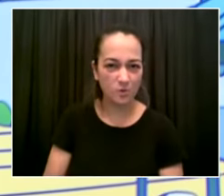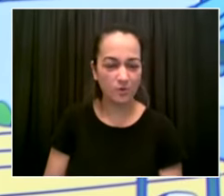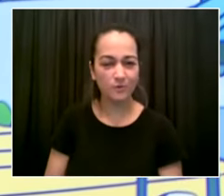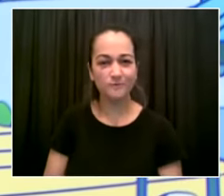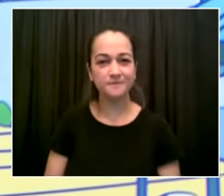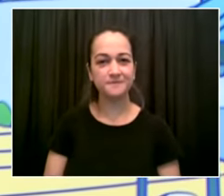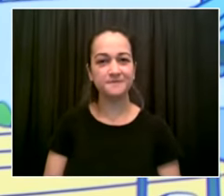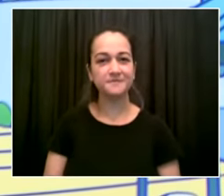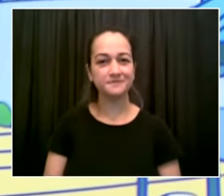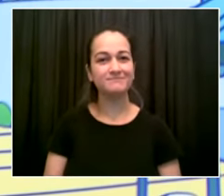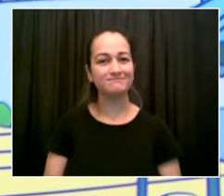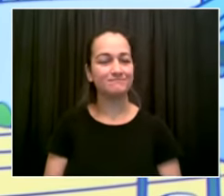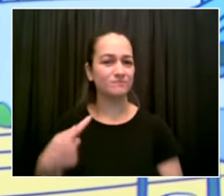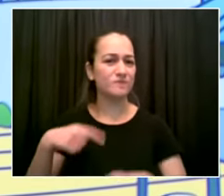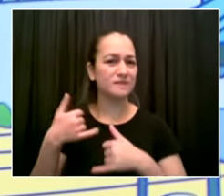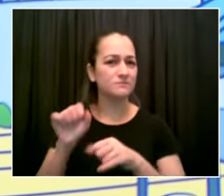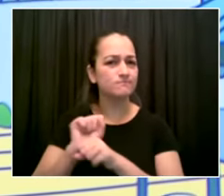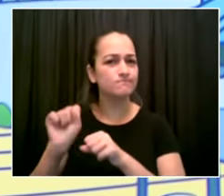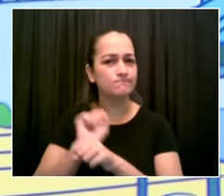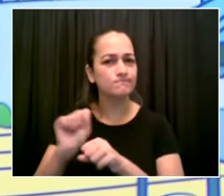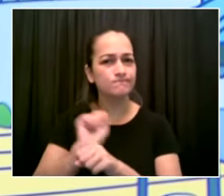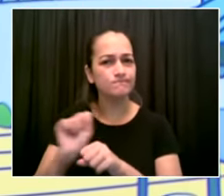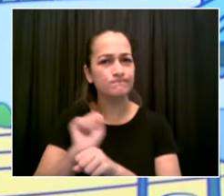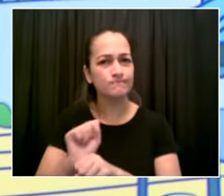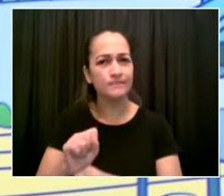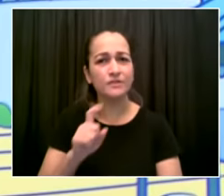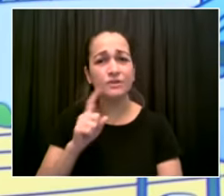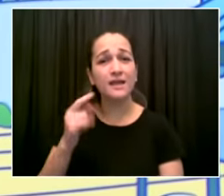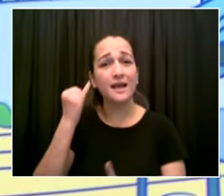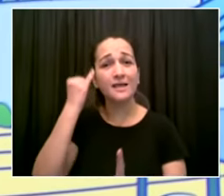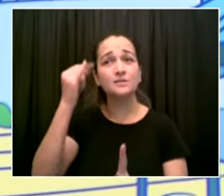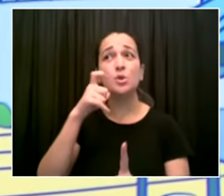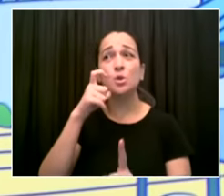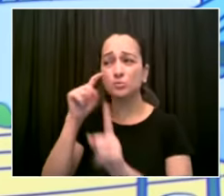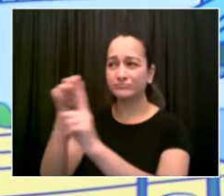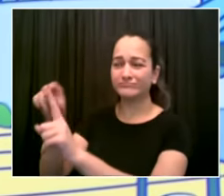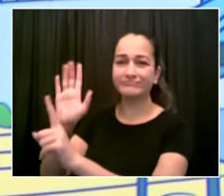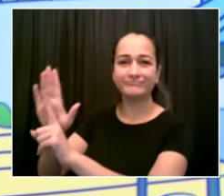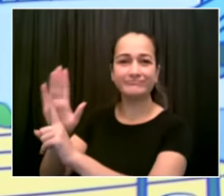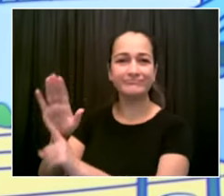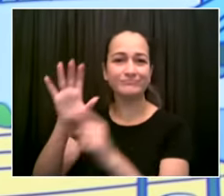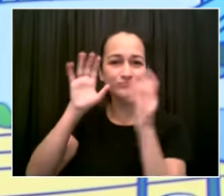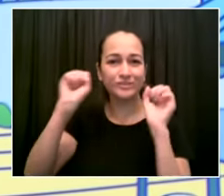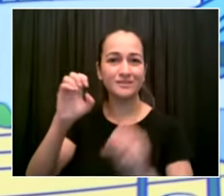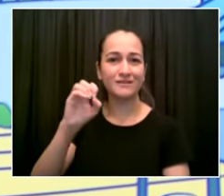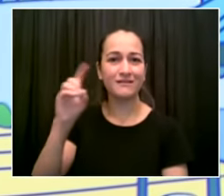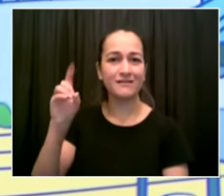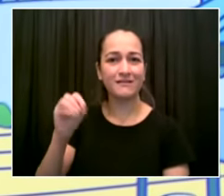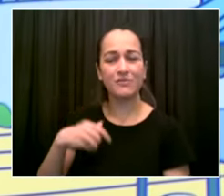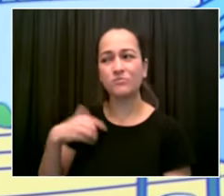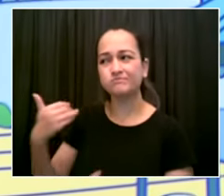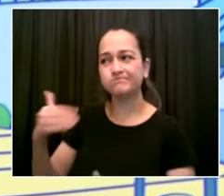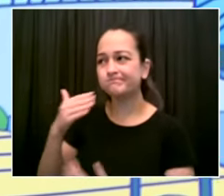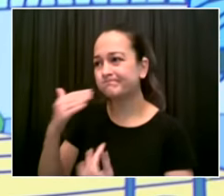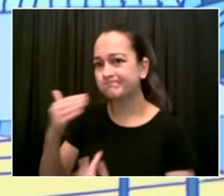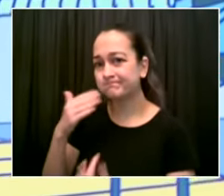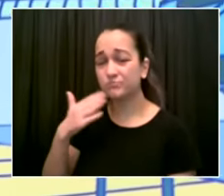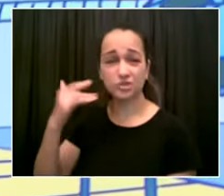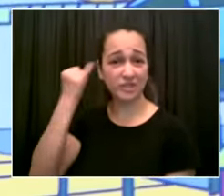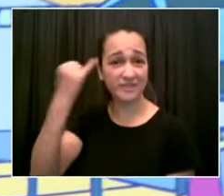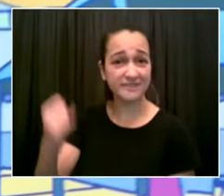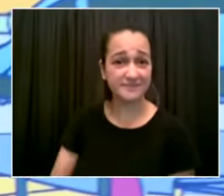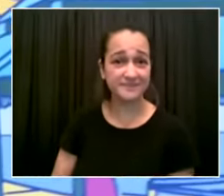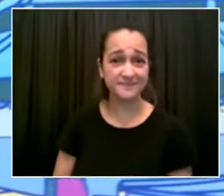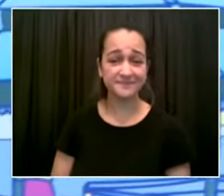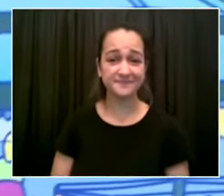focus and the belief that we could get it done that came from borough president jimmy otto and here he is